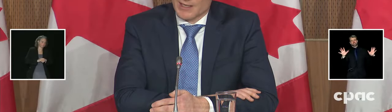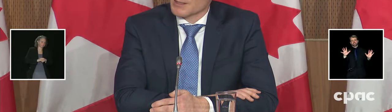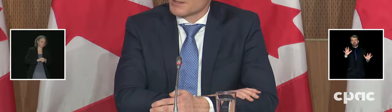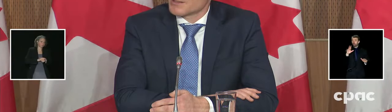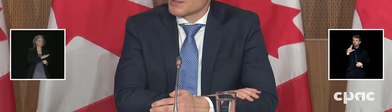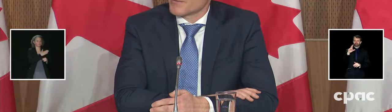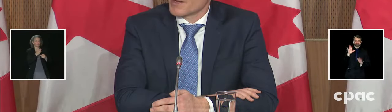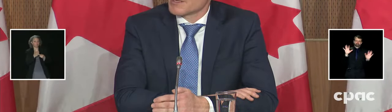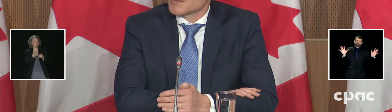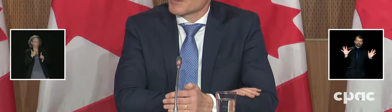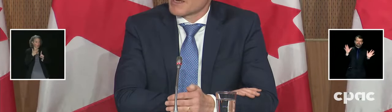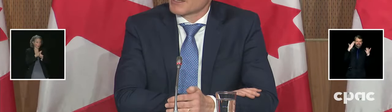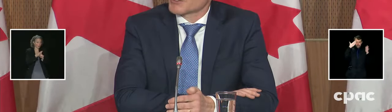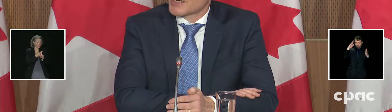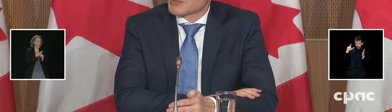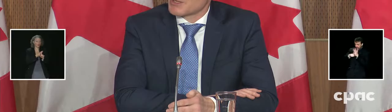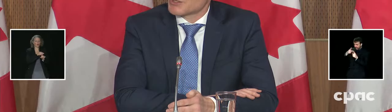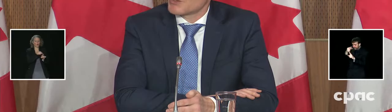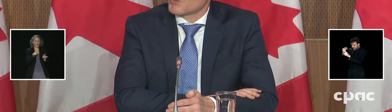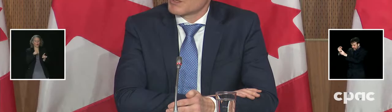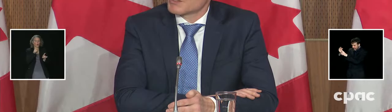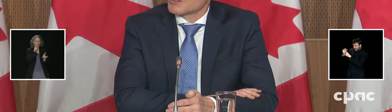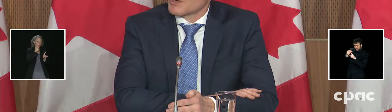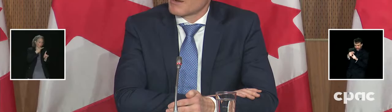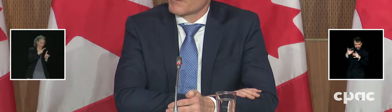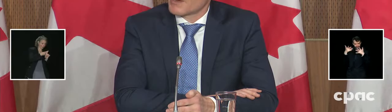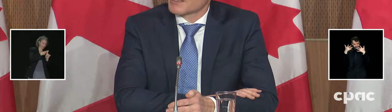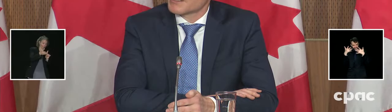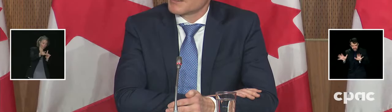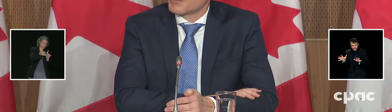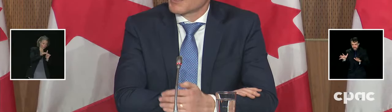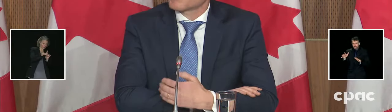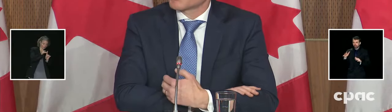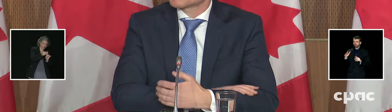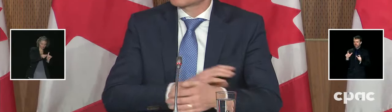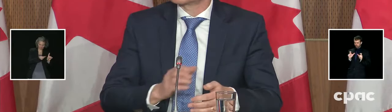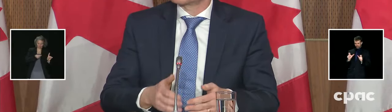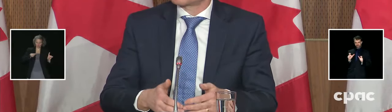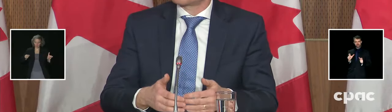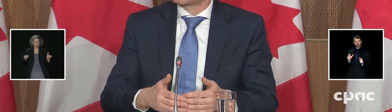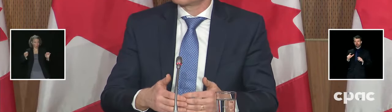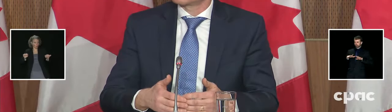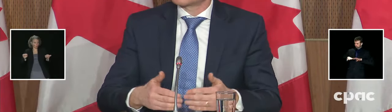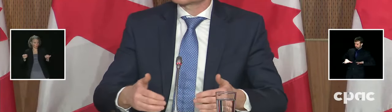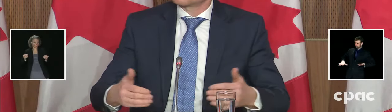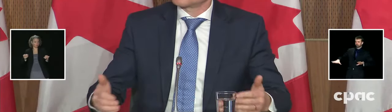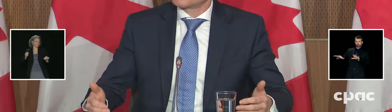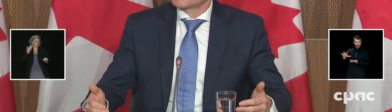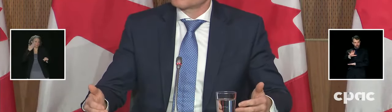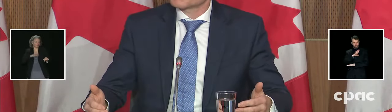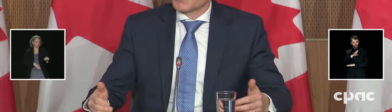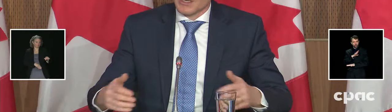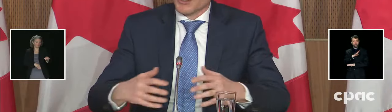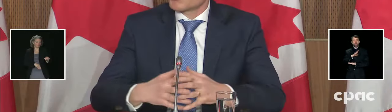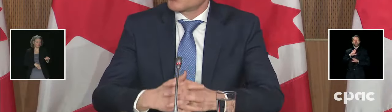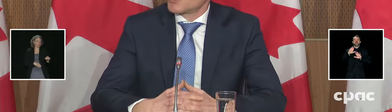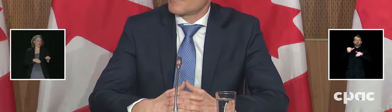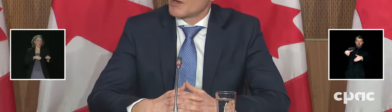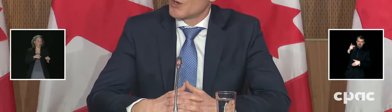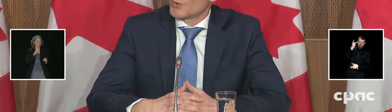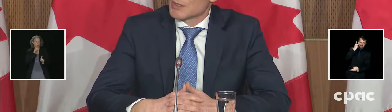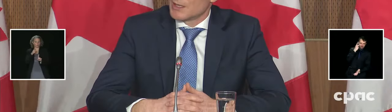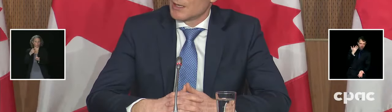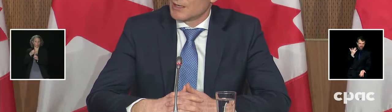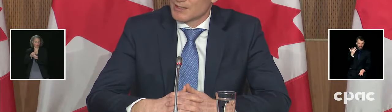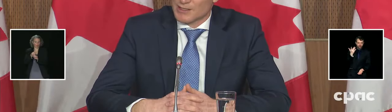on the incidences of asymptomatic transmission once you have the vaccine and perhaps contract it but have less severe outcomes. So there's a